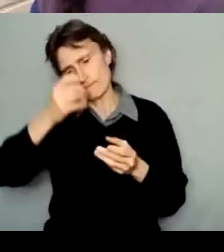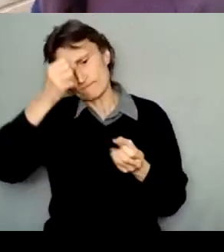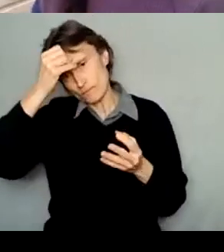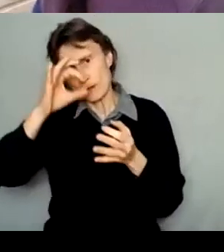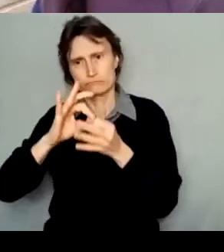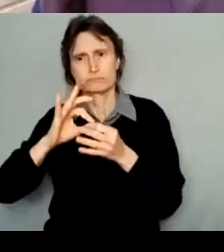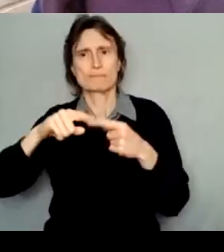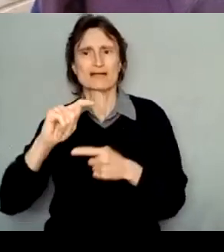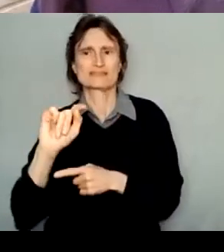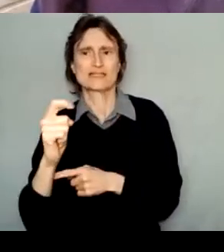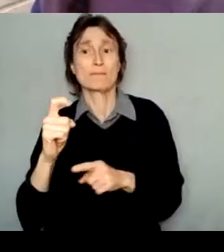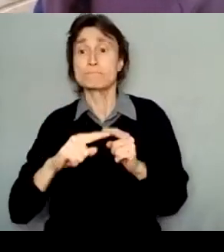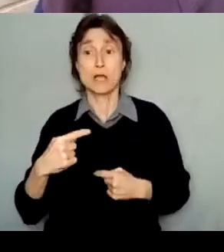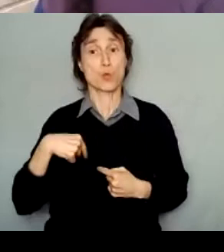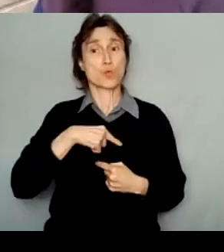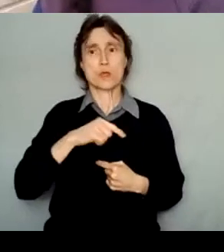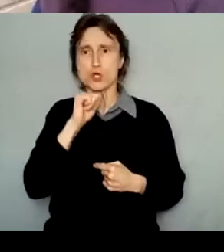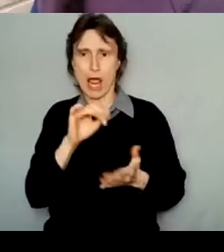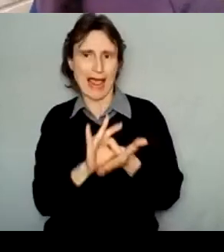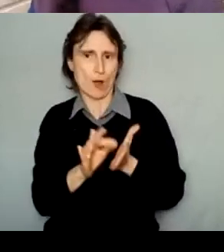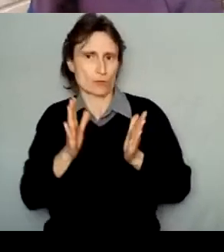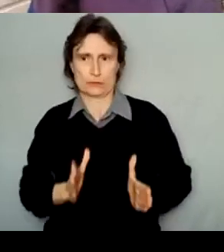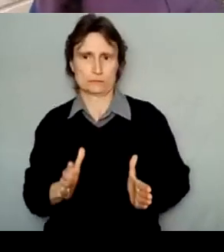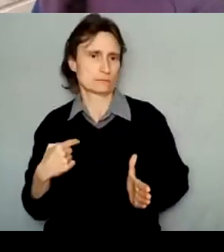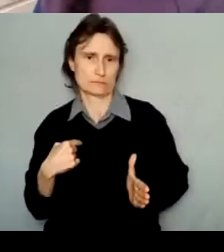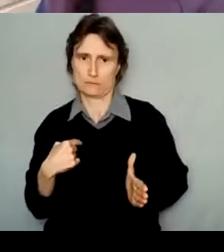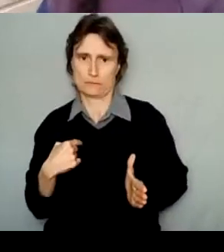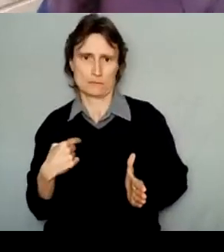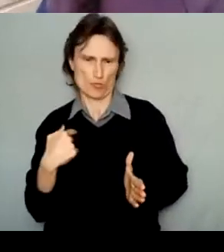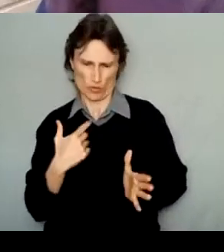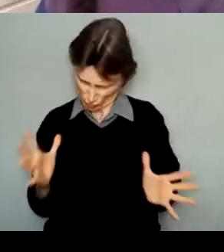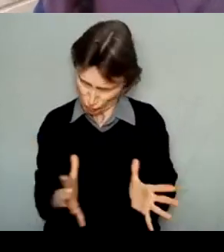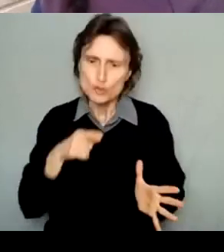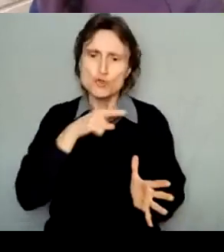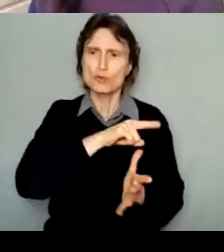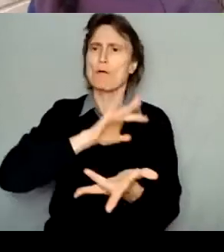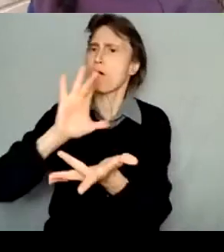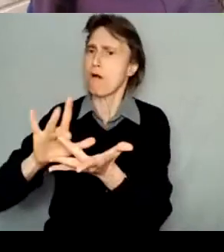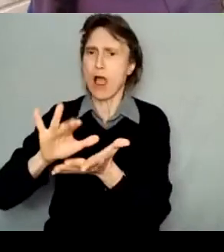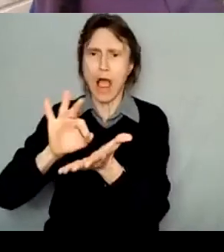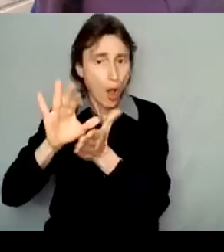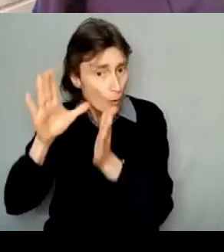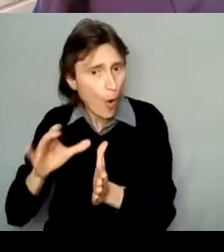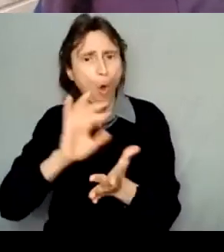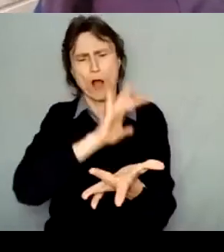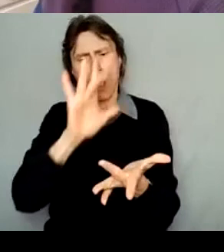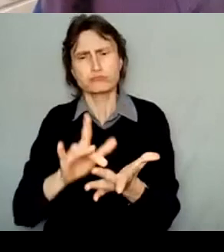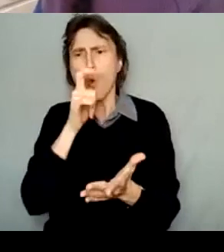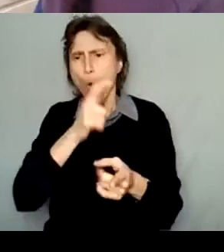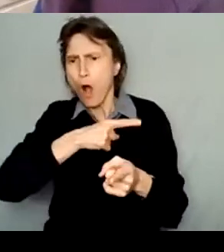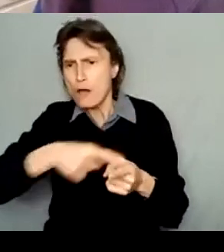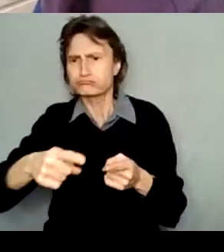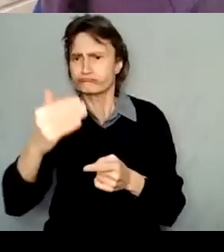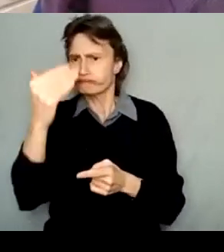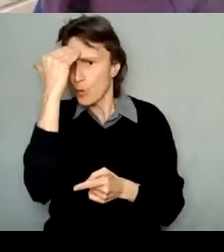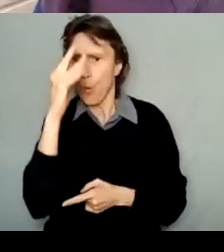official tax advice, so we highly recommend that you consult a tax professional or accountant when planning your grant applications and